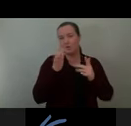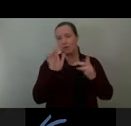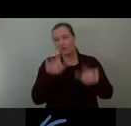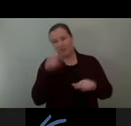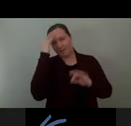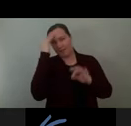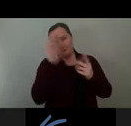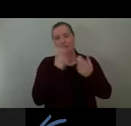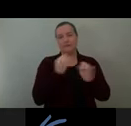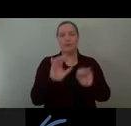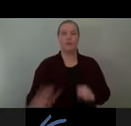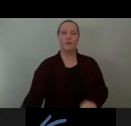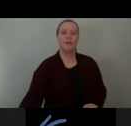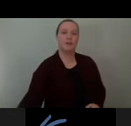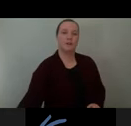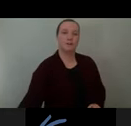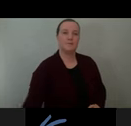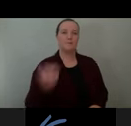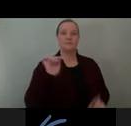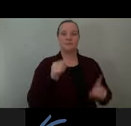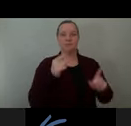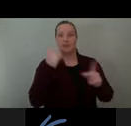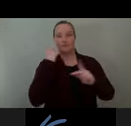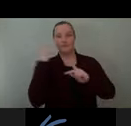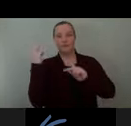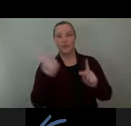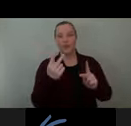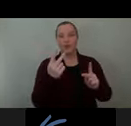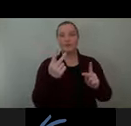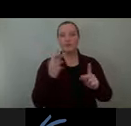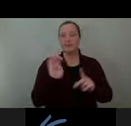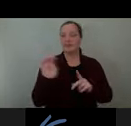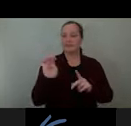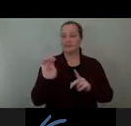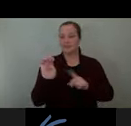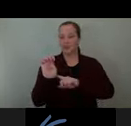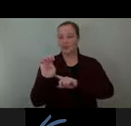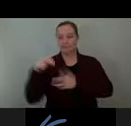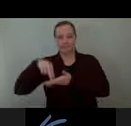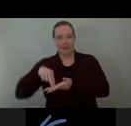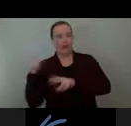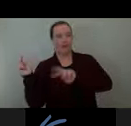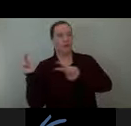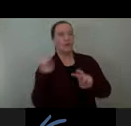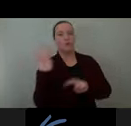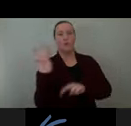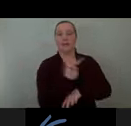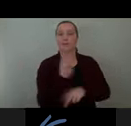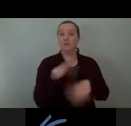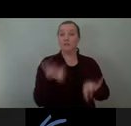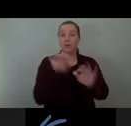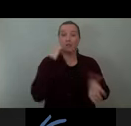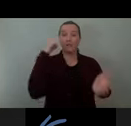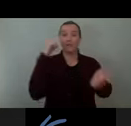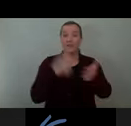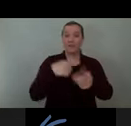This view is the eastern median looking west and it's important for us to acknowledge that Simcoe Street under the Gardner